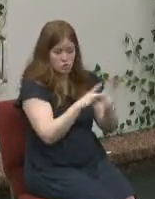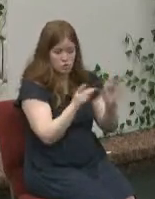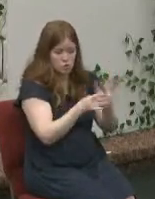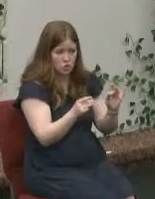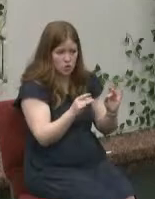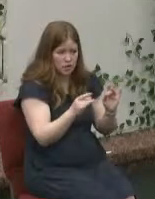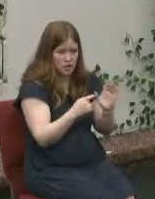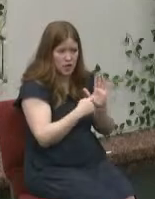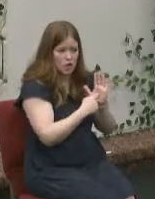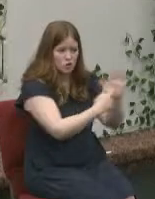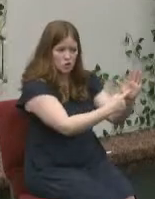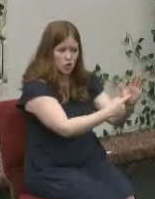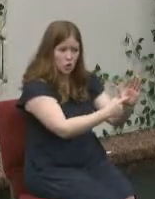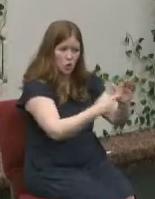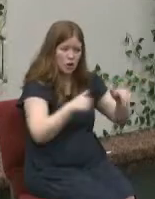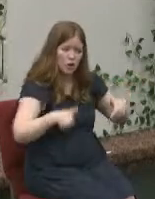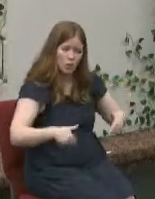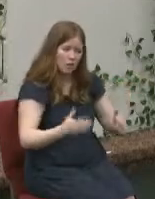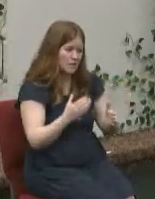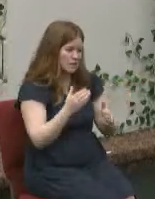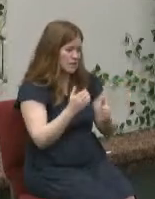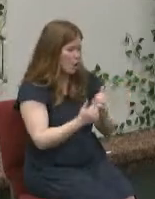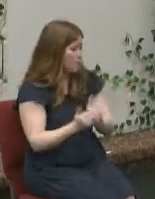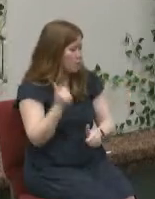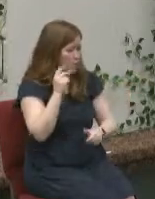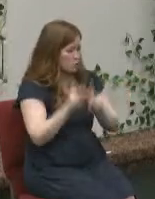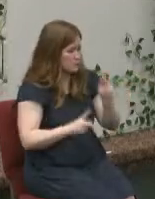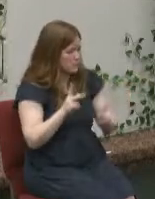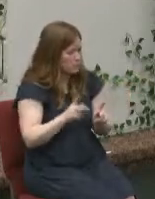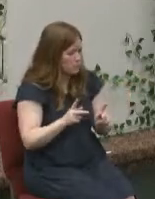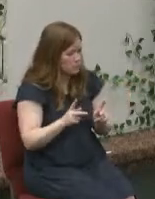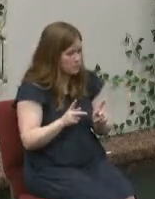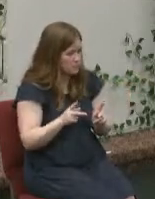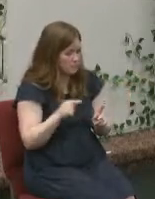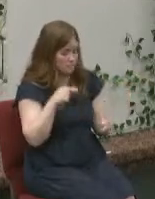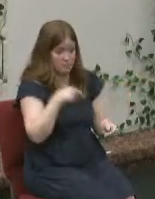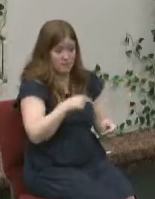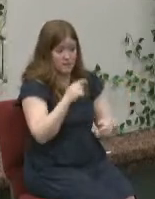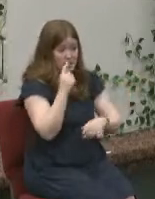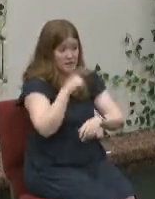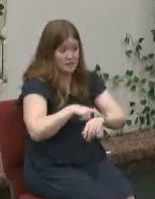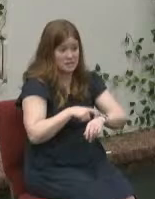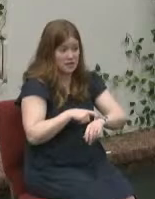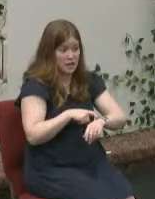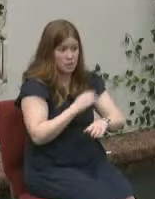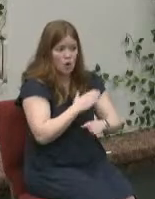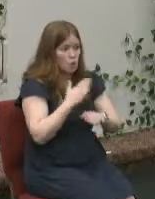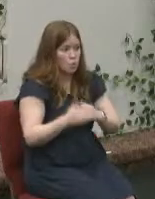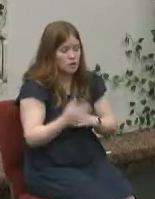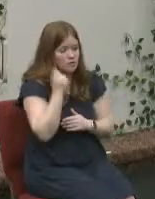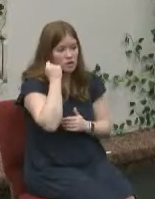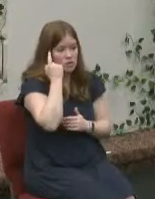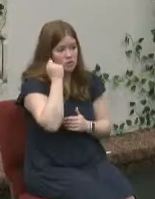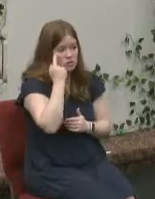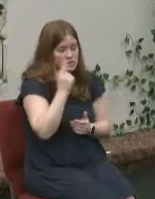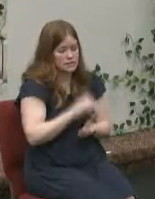evidenced in ways that most people especially in the first century would have never ever realized